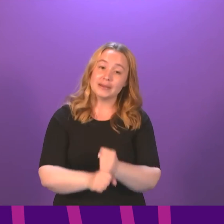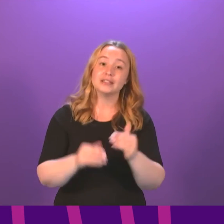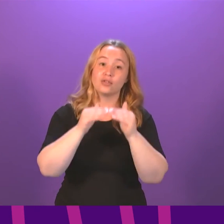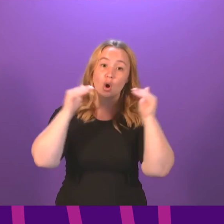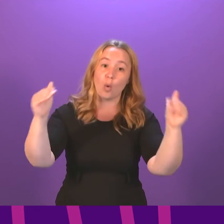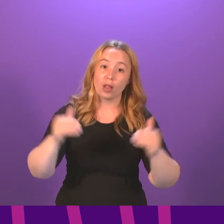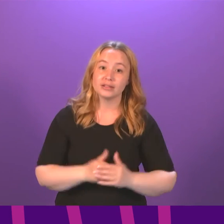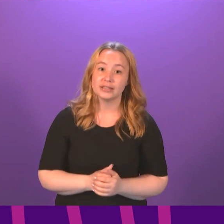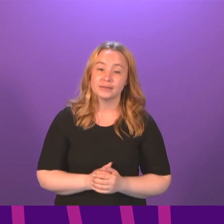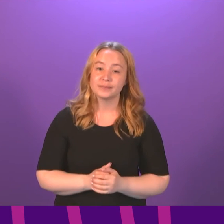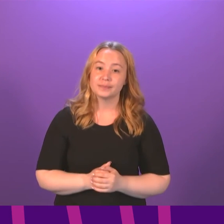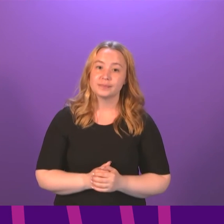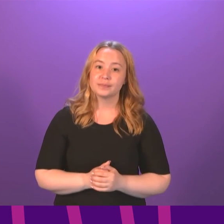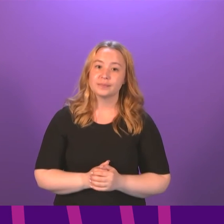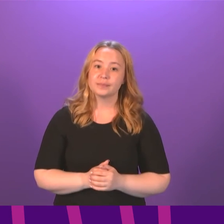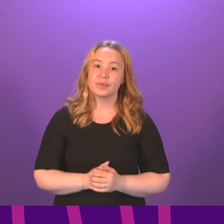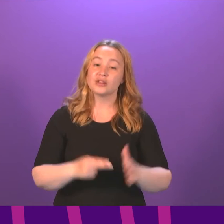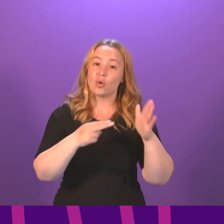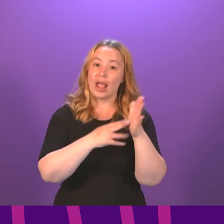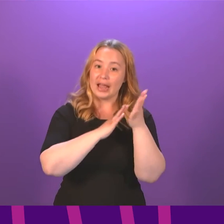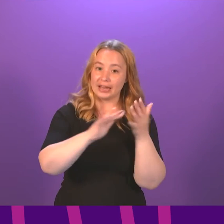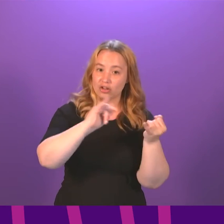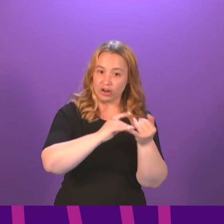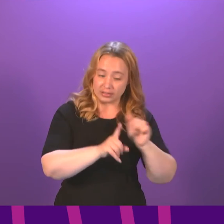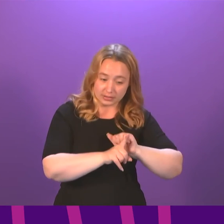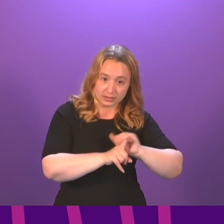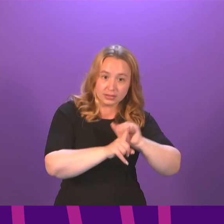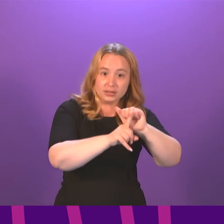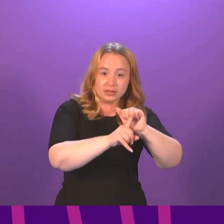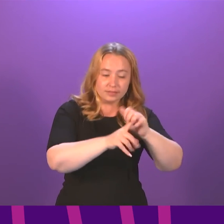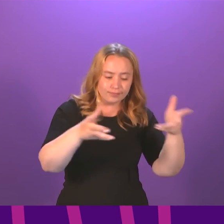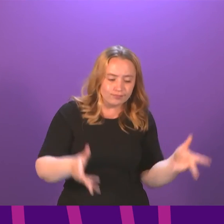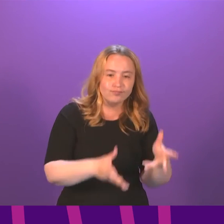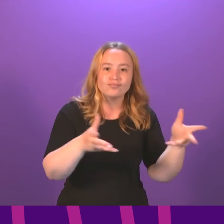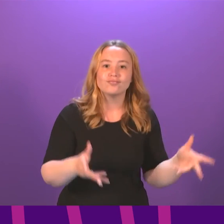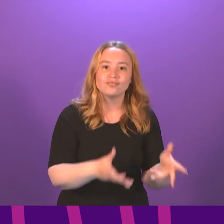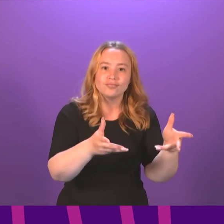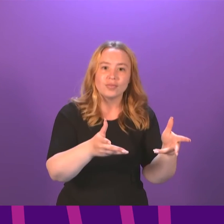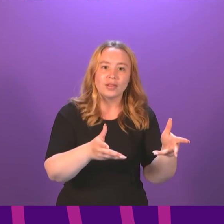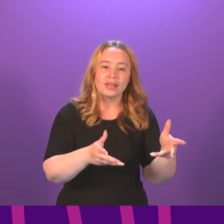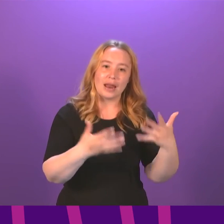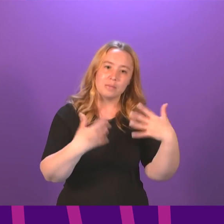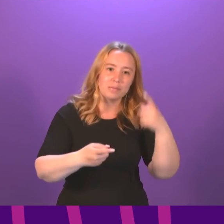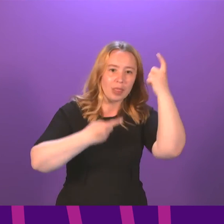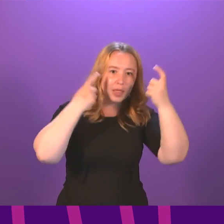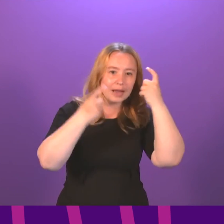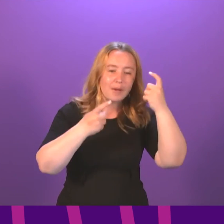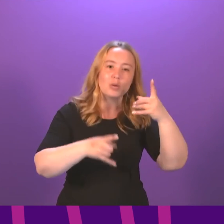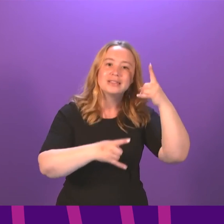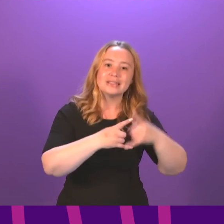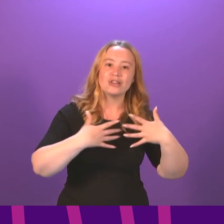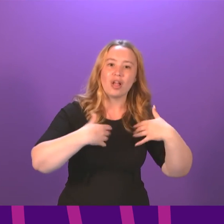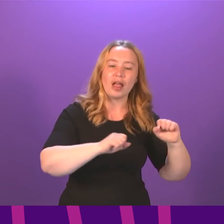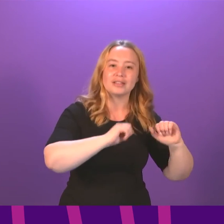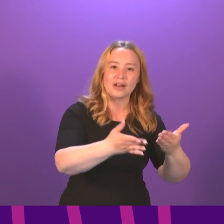part of the remobilisation of the NHS, we are considering the impact of the pandemic on sexual health services